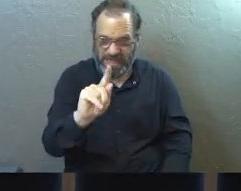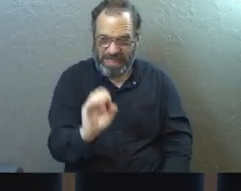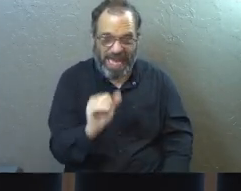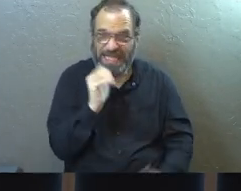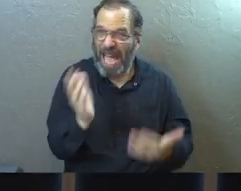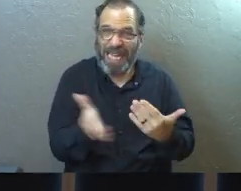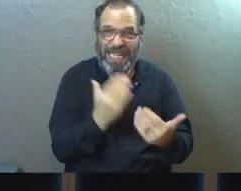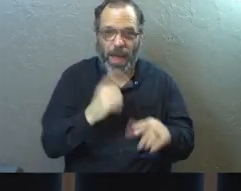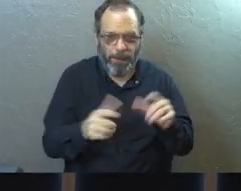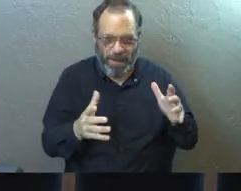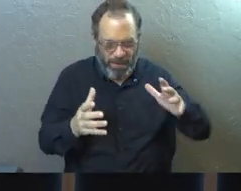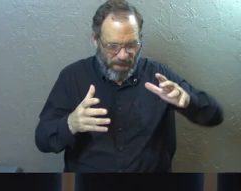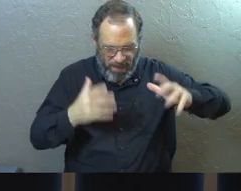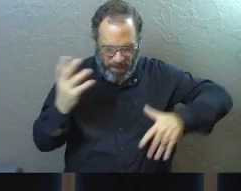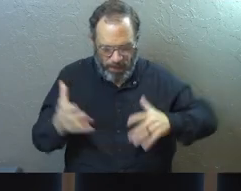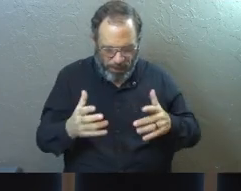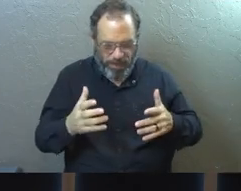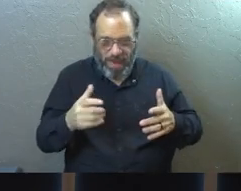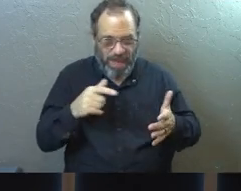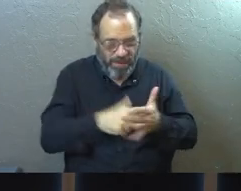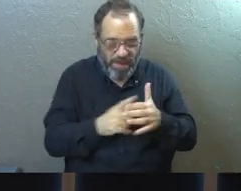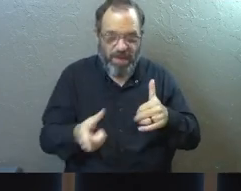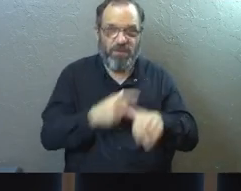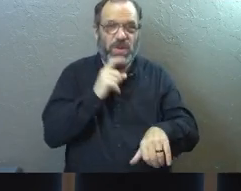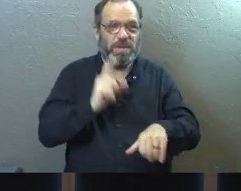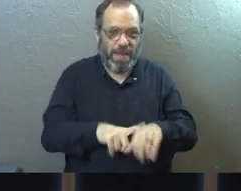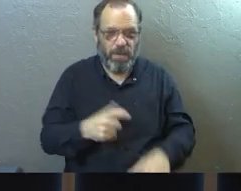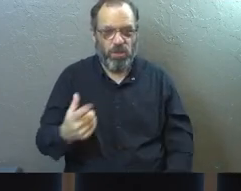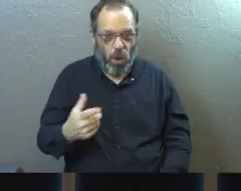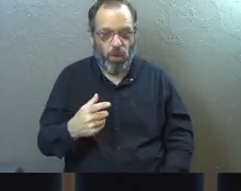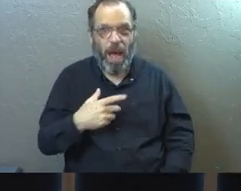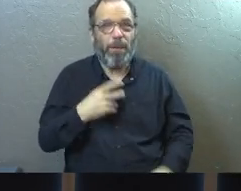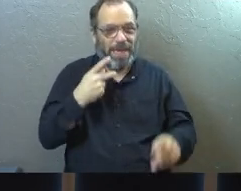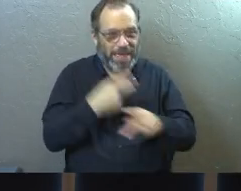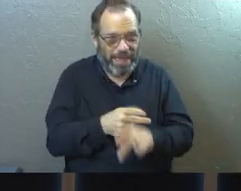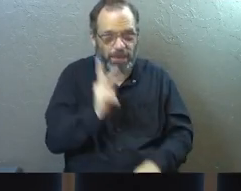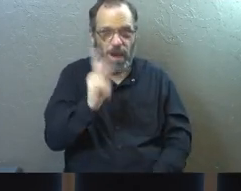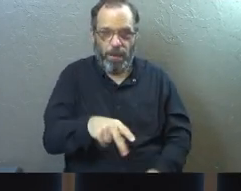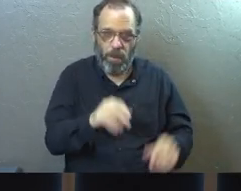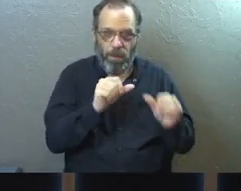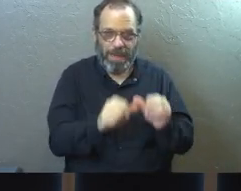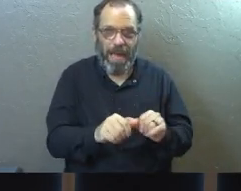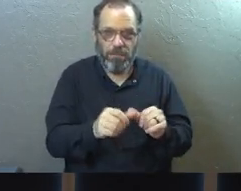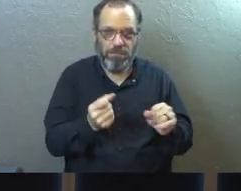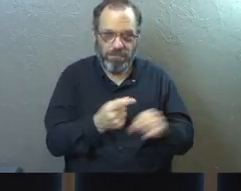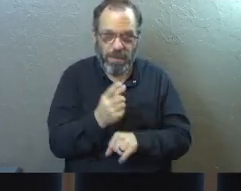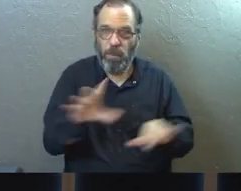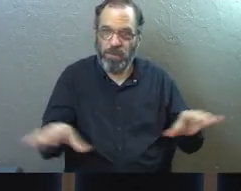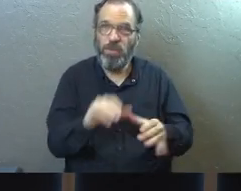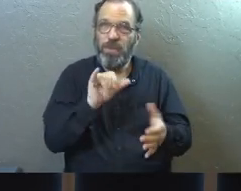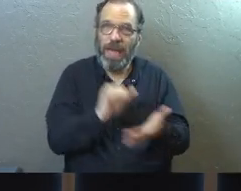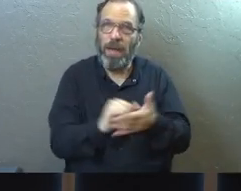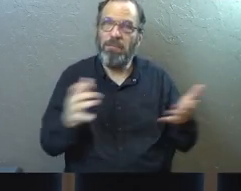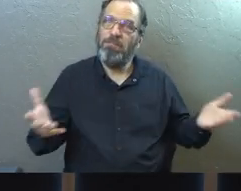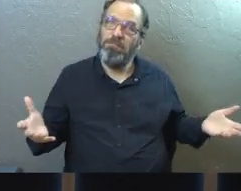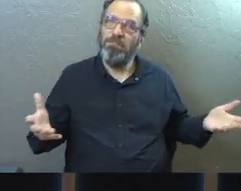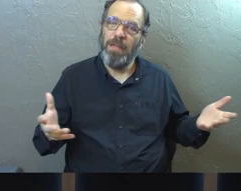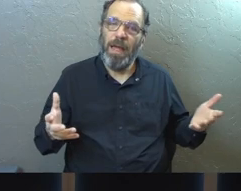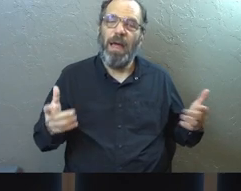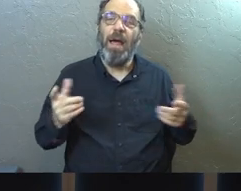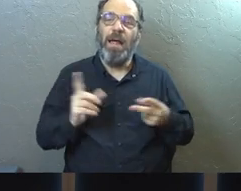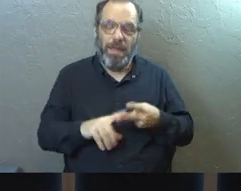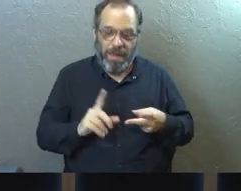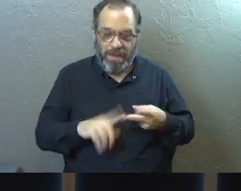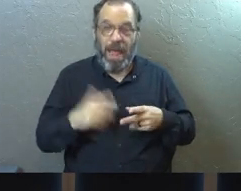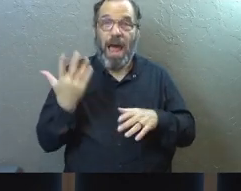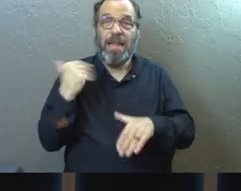thing. But it's this thing, it's like, oh yeah, you said this at the very beginning. And so I'm going to keep doing that because it's what we do. And then